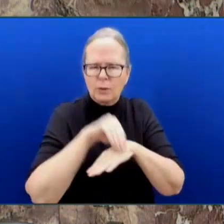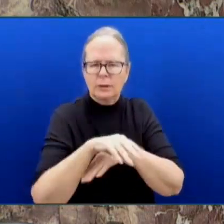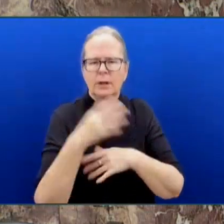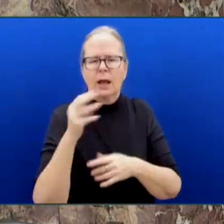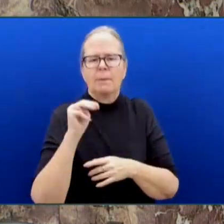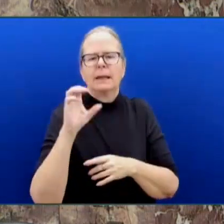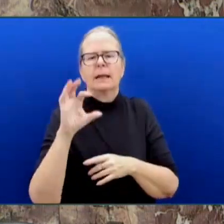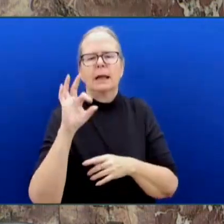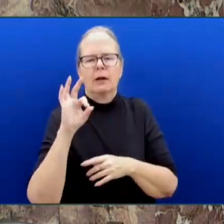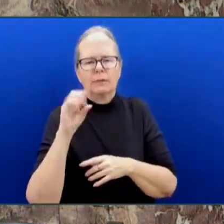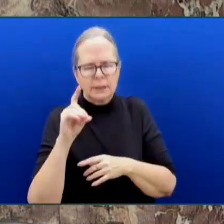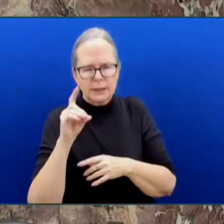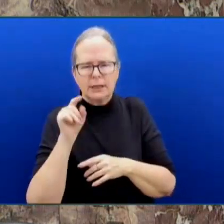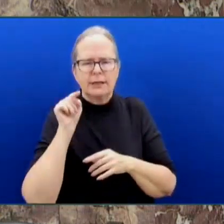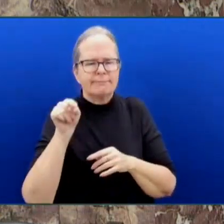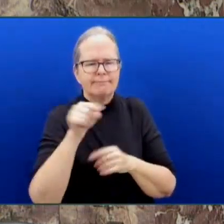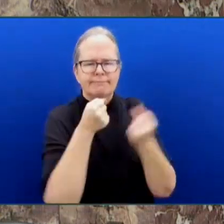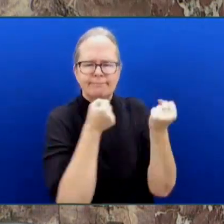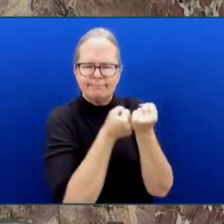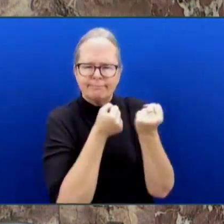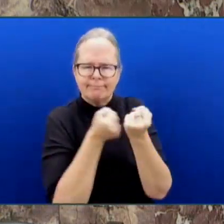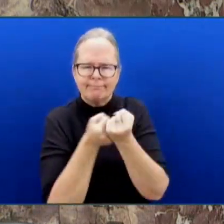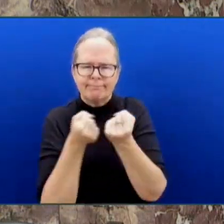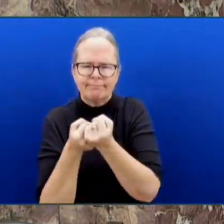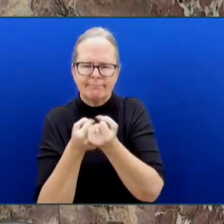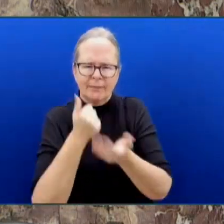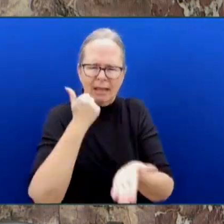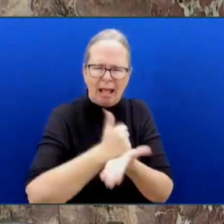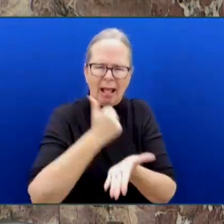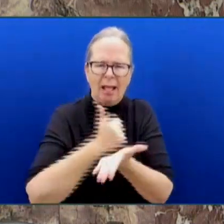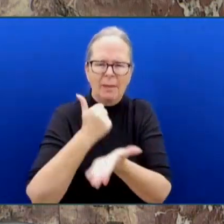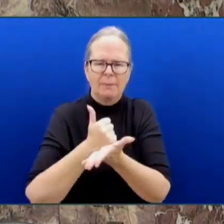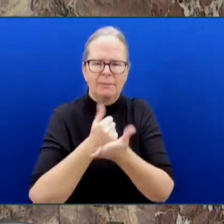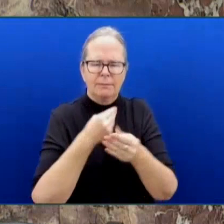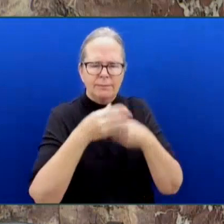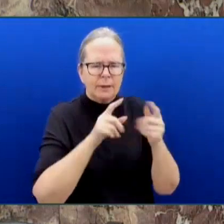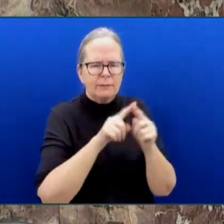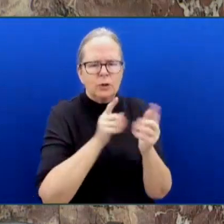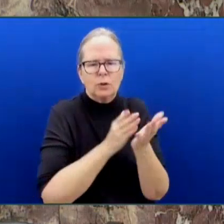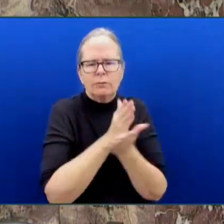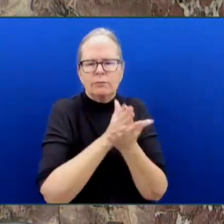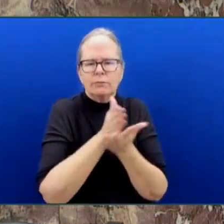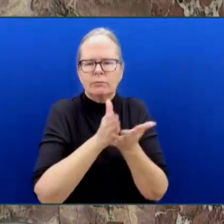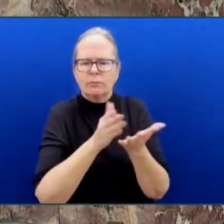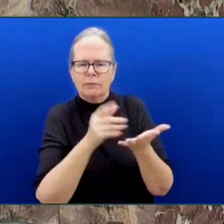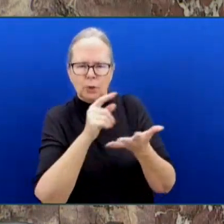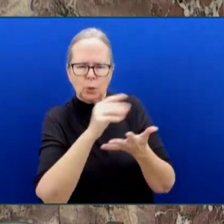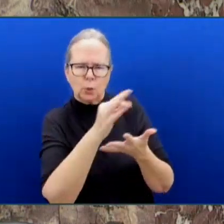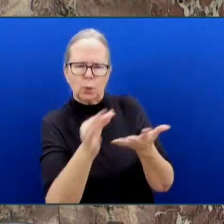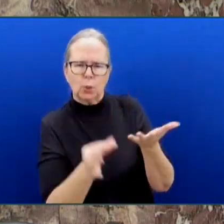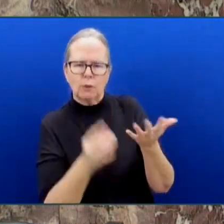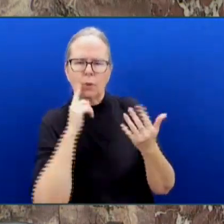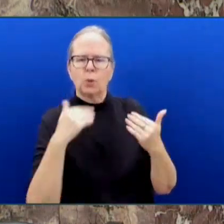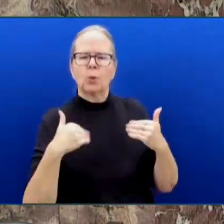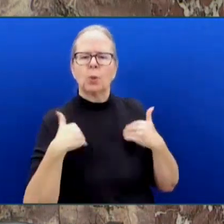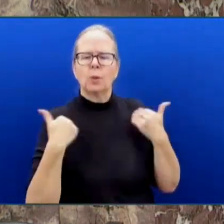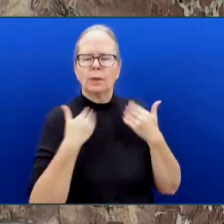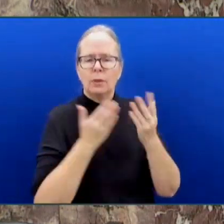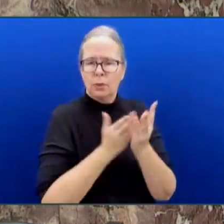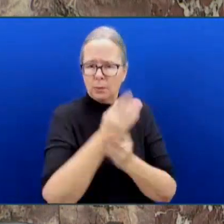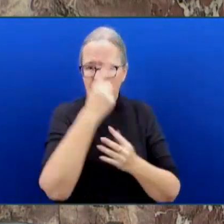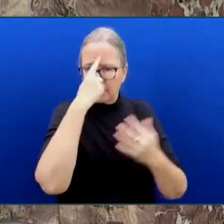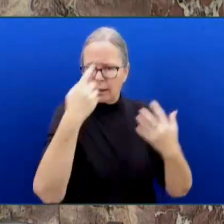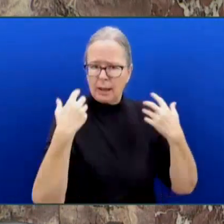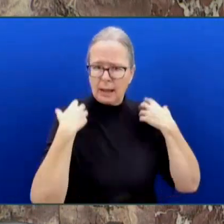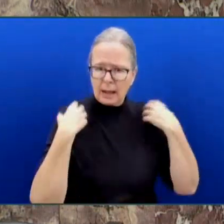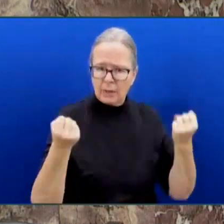of systems in place and pathways to care for youth to support them when they are experiencing mental health and substance use issues. It is why